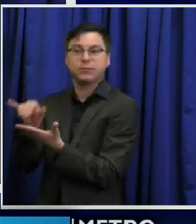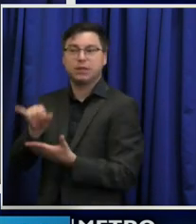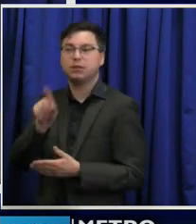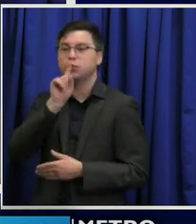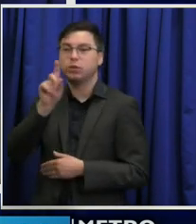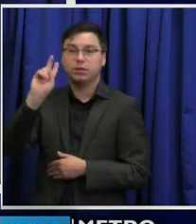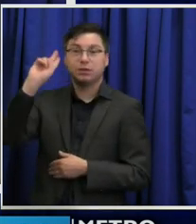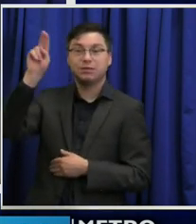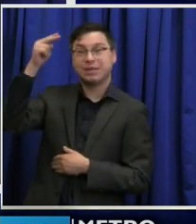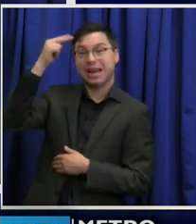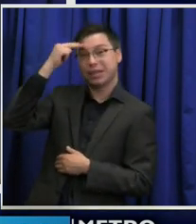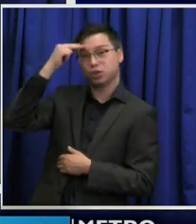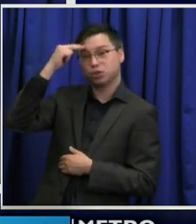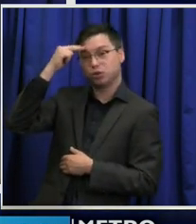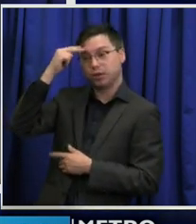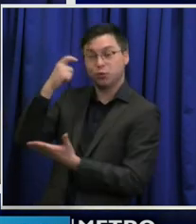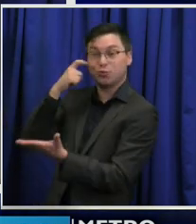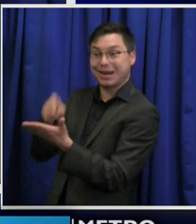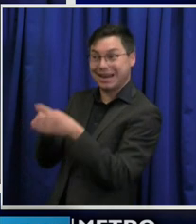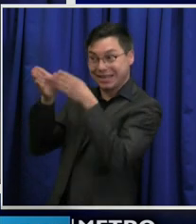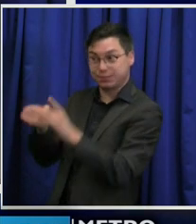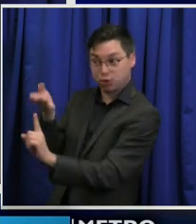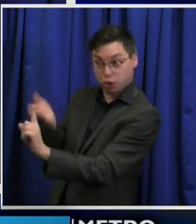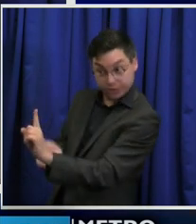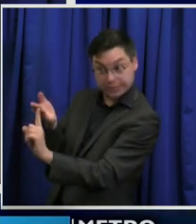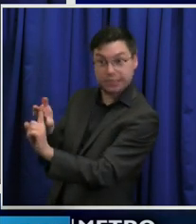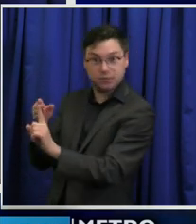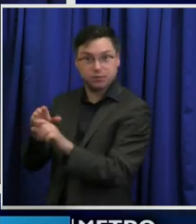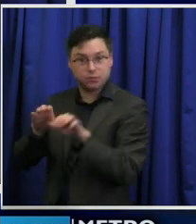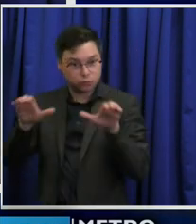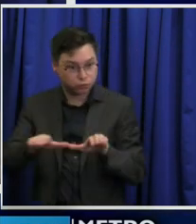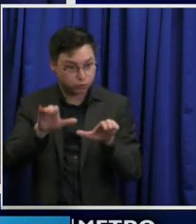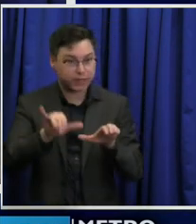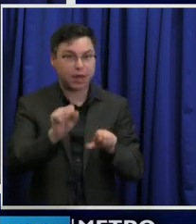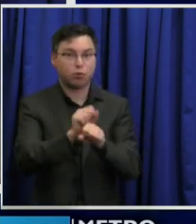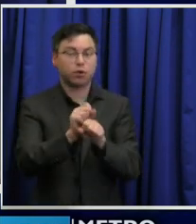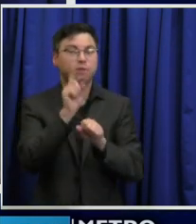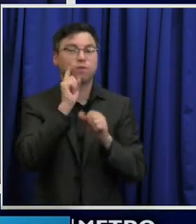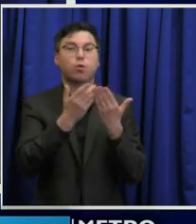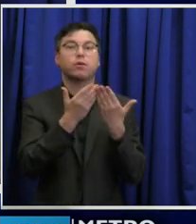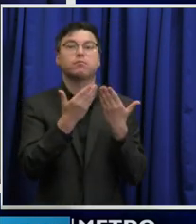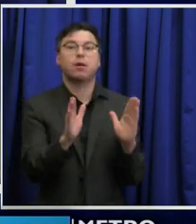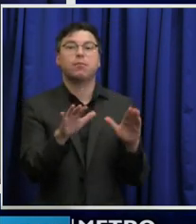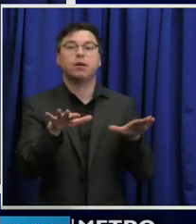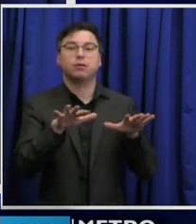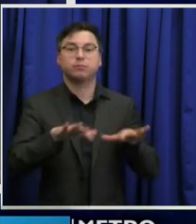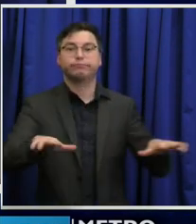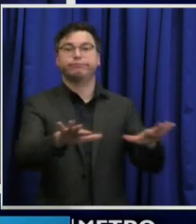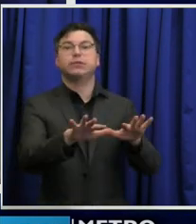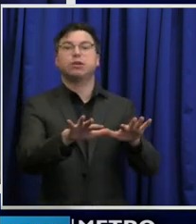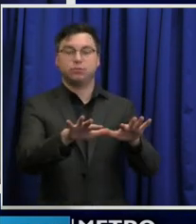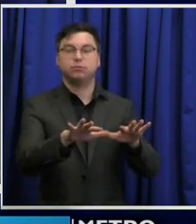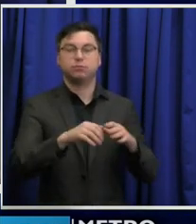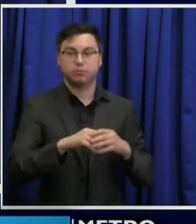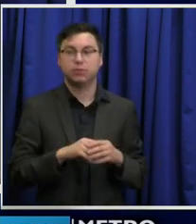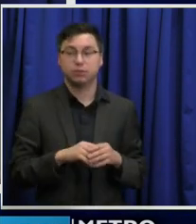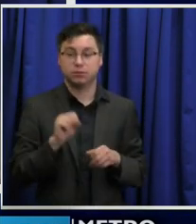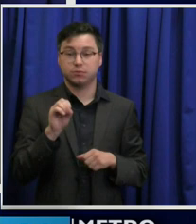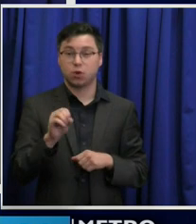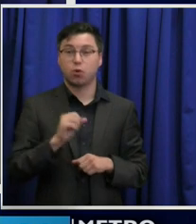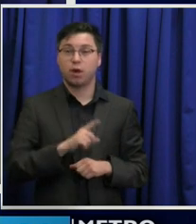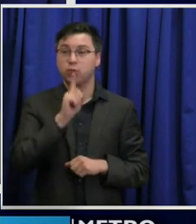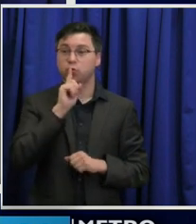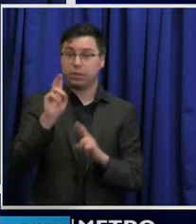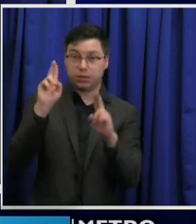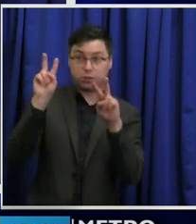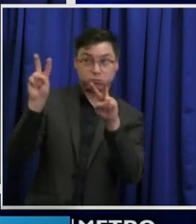recognized figure in public open area spaces. And so I hope that the product on